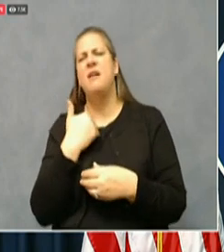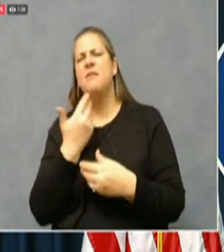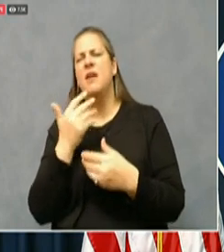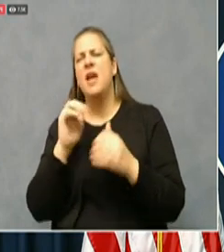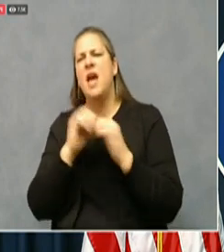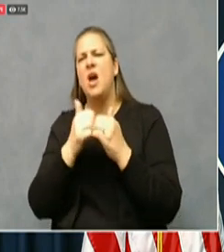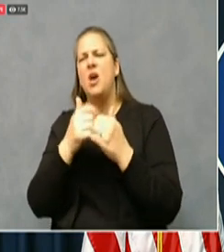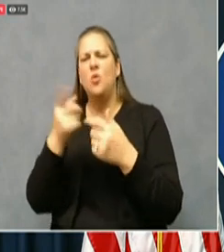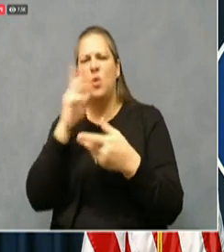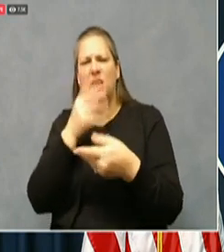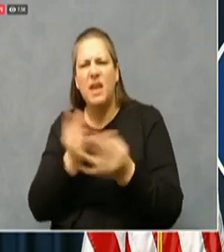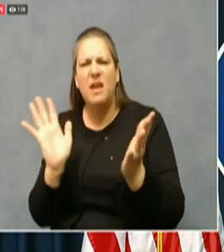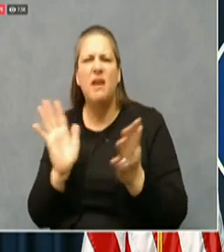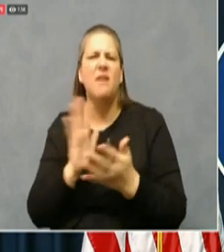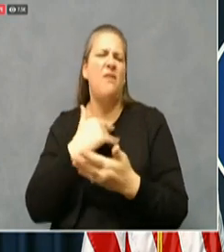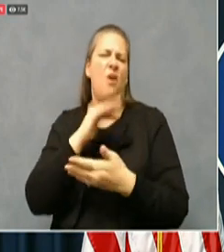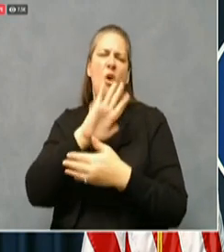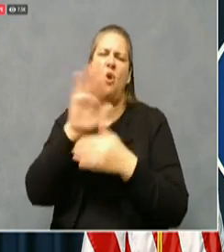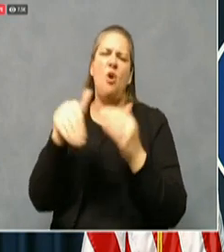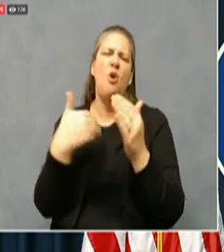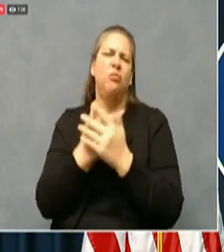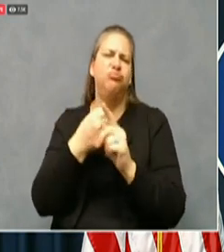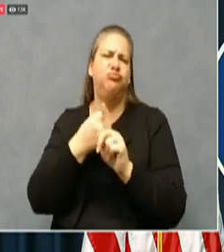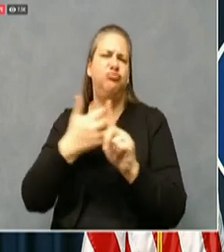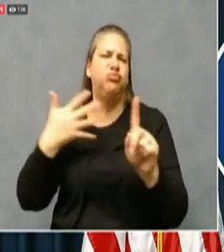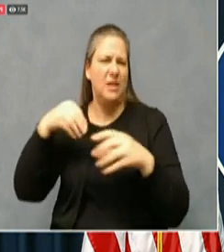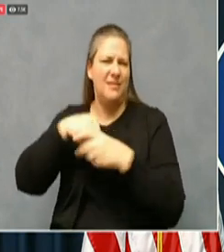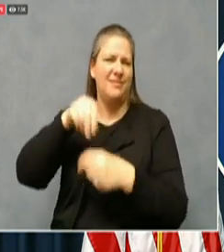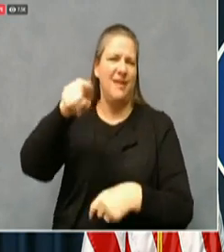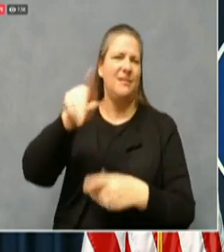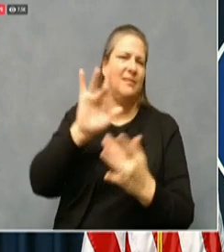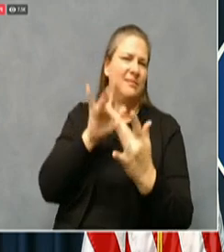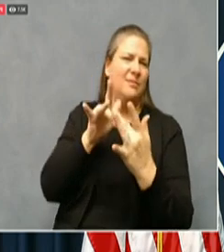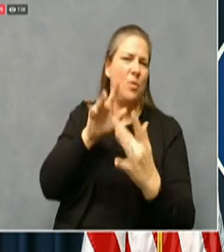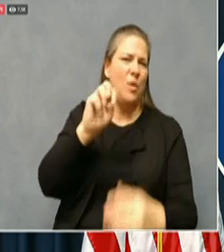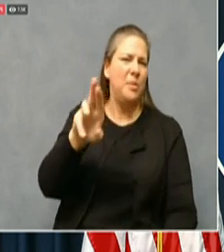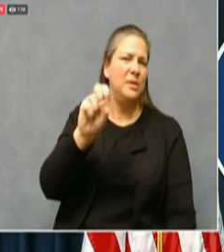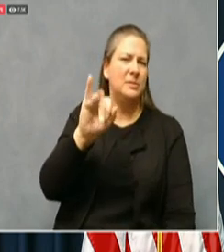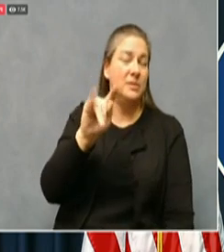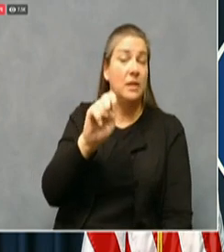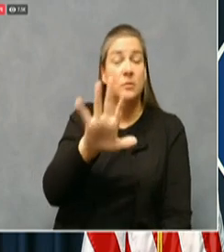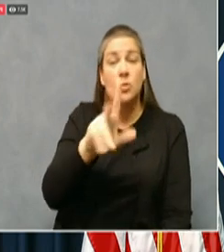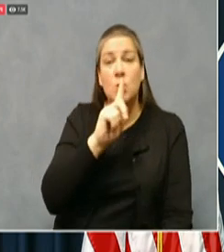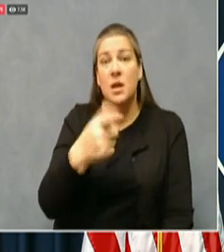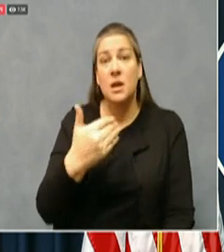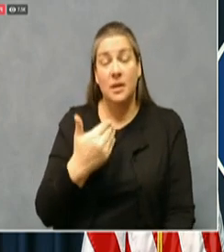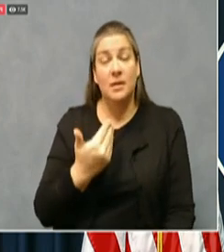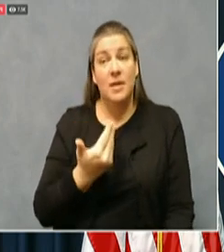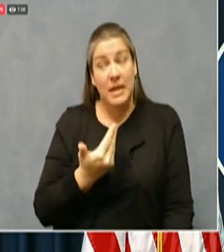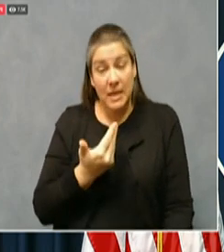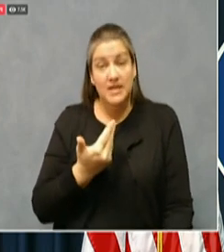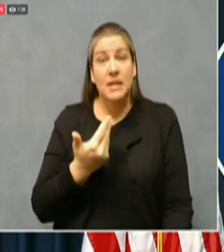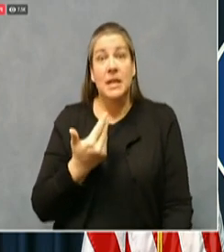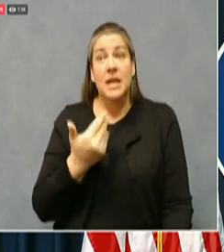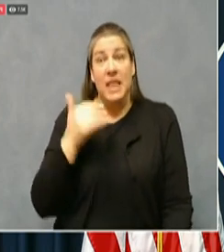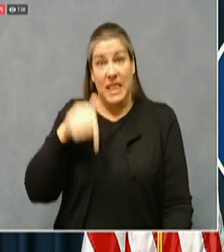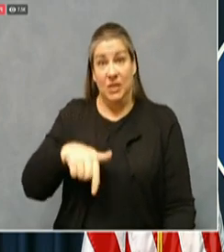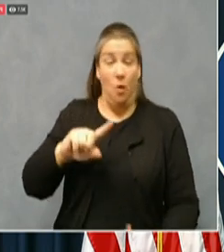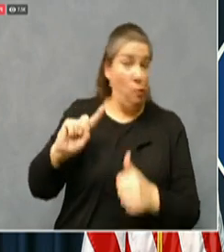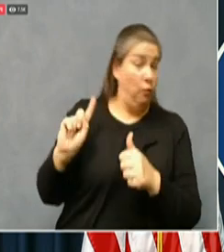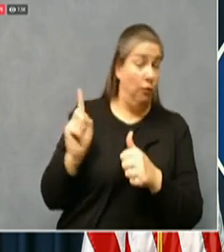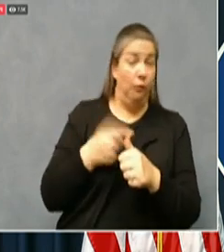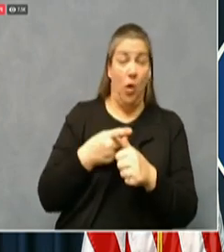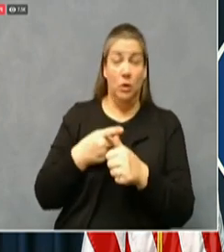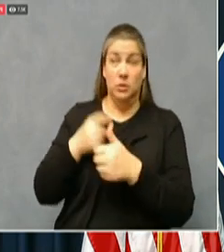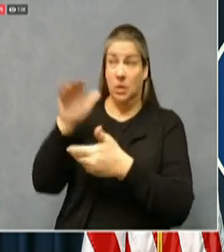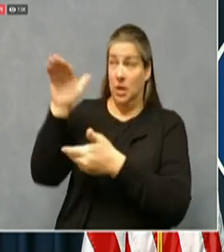So there are a limited number that we could include in this very first shipment. We did our